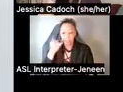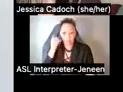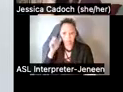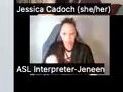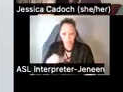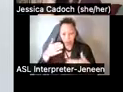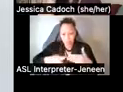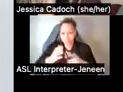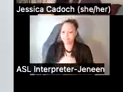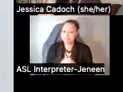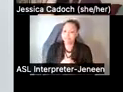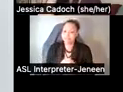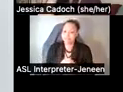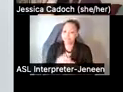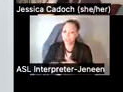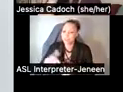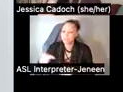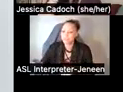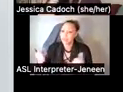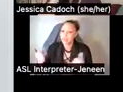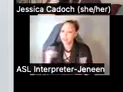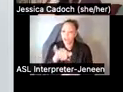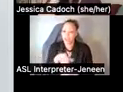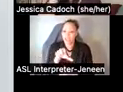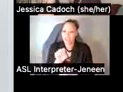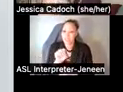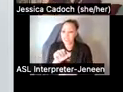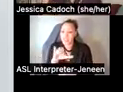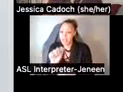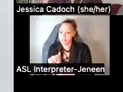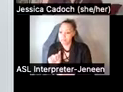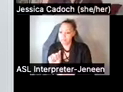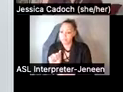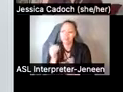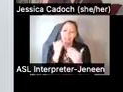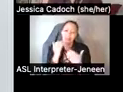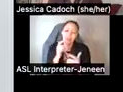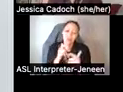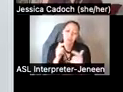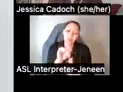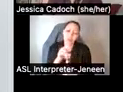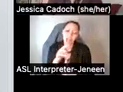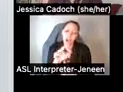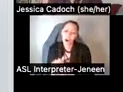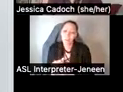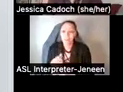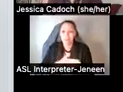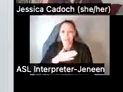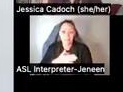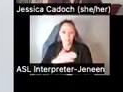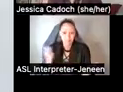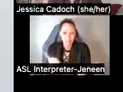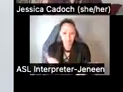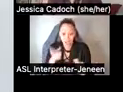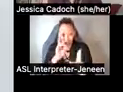Okay. So I will pass it over to Jessica. Thank you so much, Clara. I'm so glad to be here and really